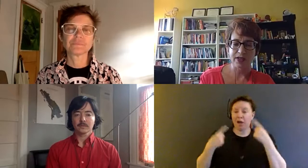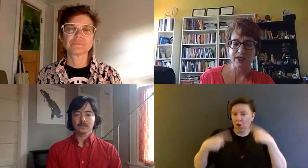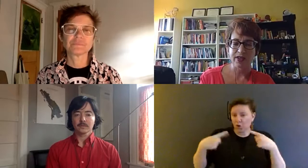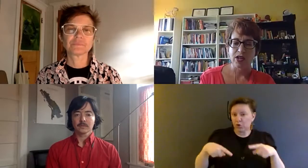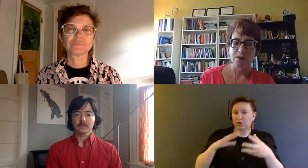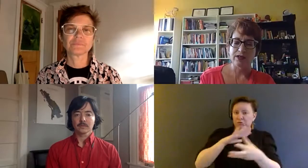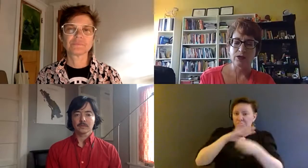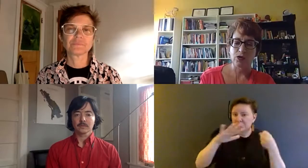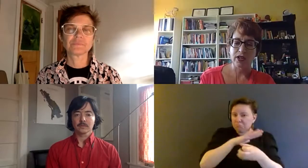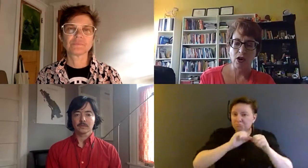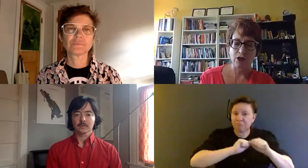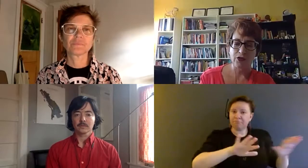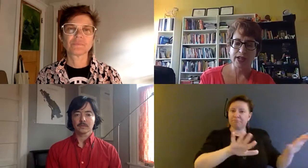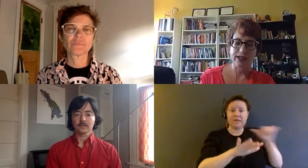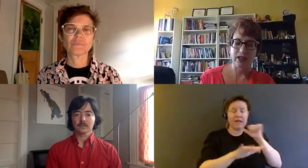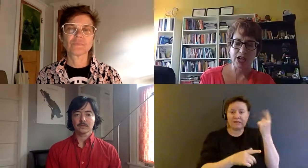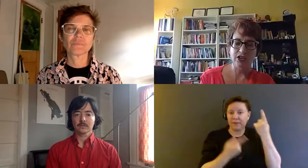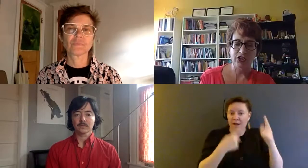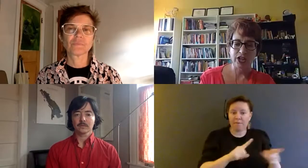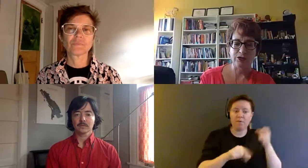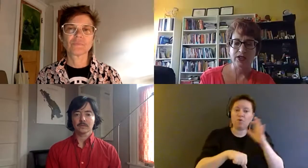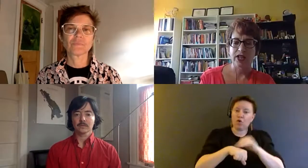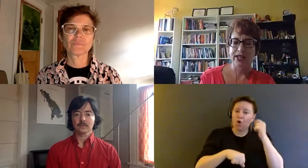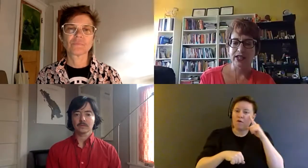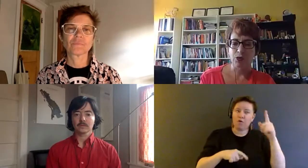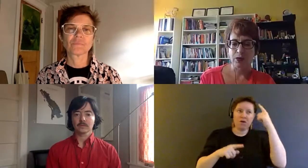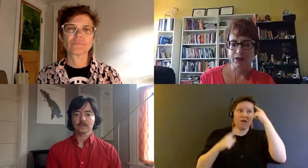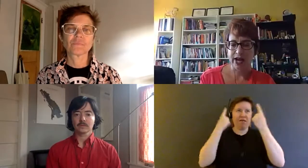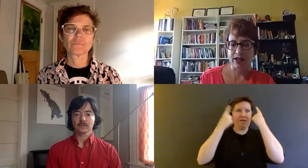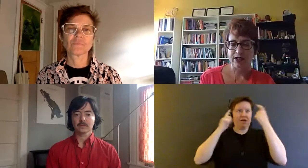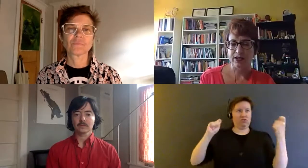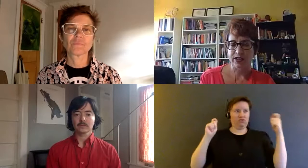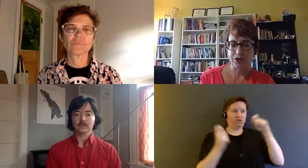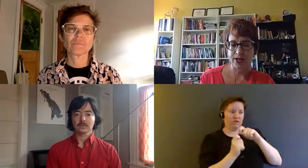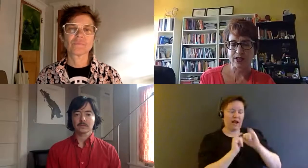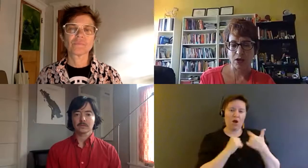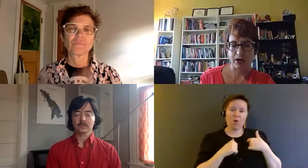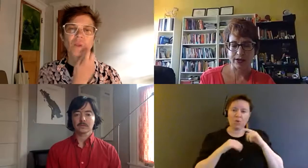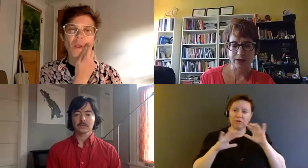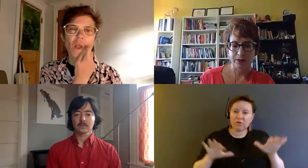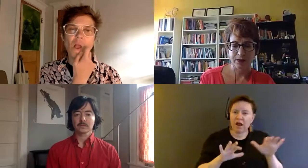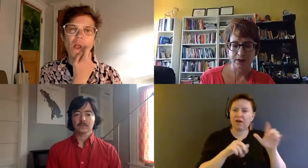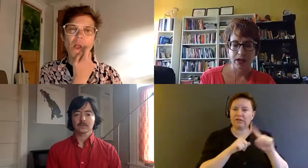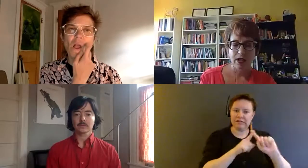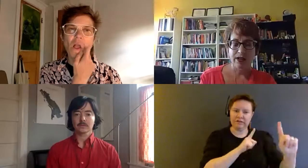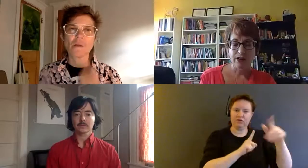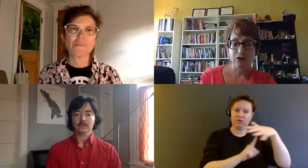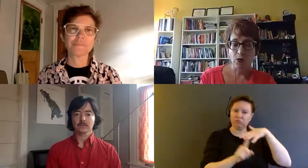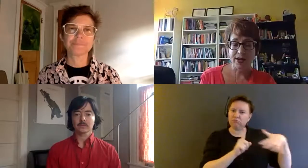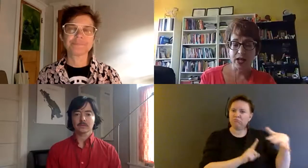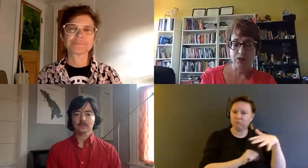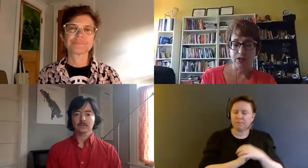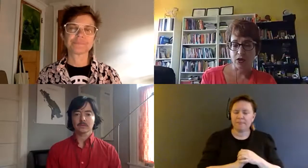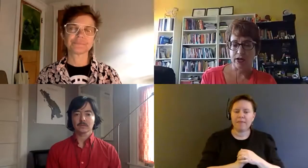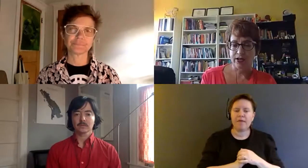happened, but was a call for an ideological shift in the way we react to difference among us. Therefore,